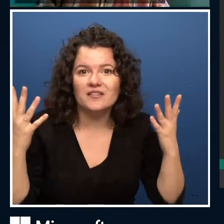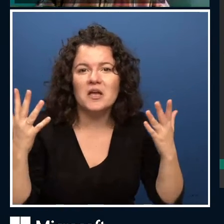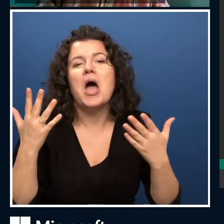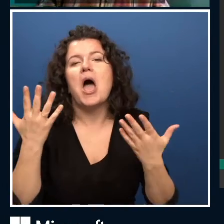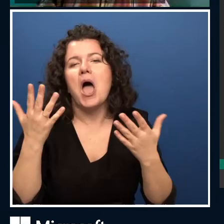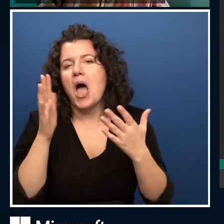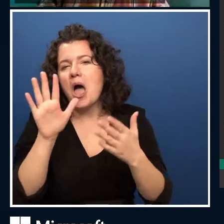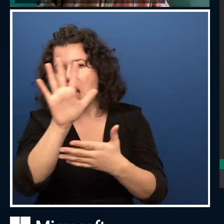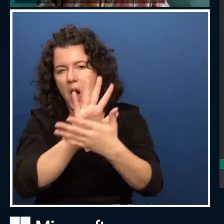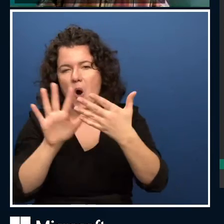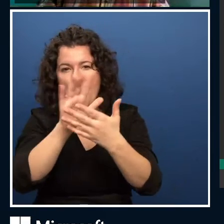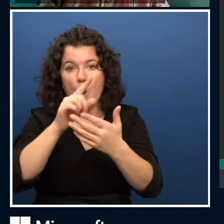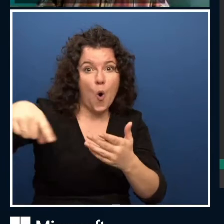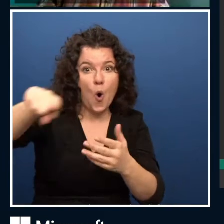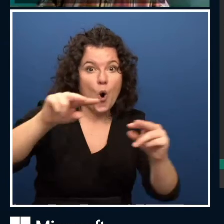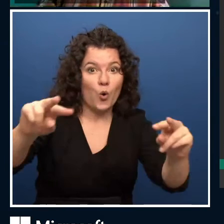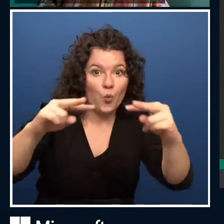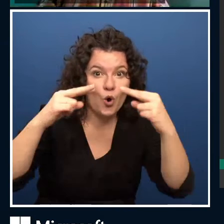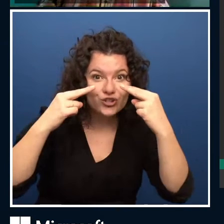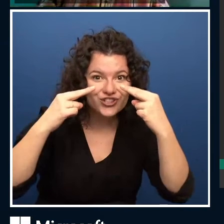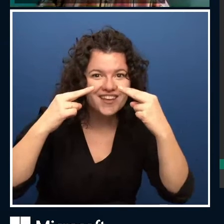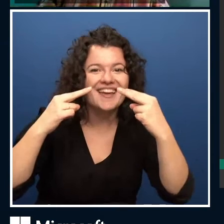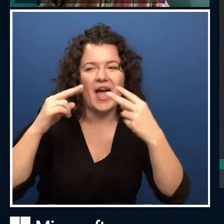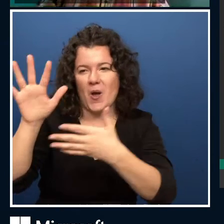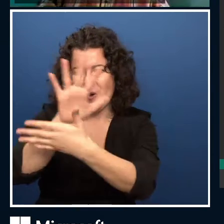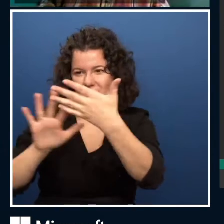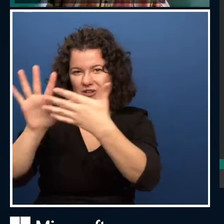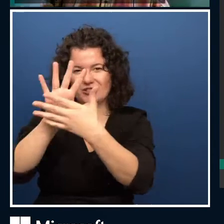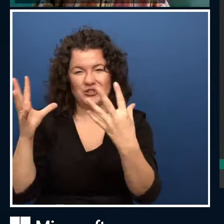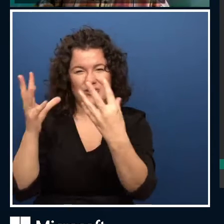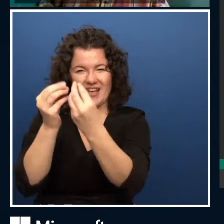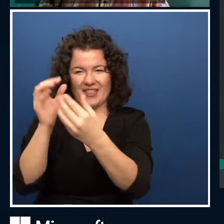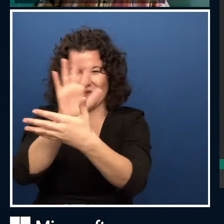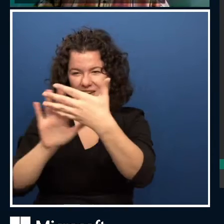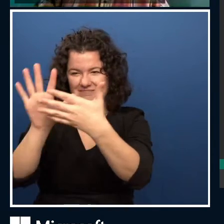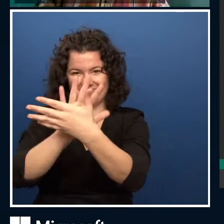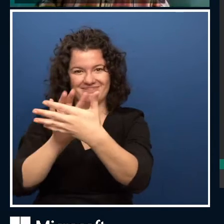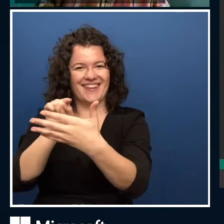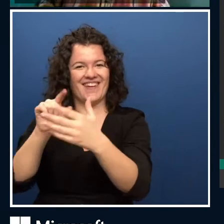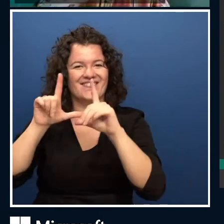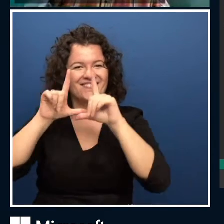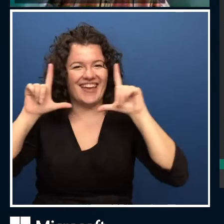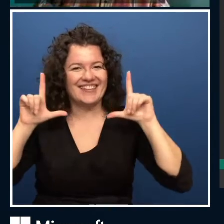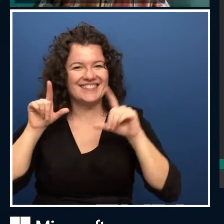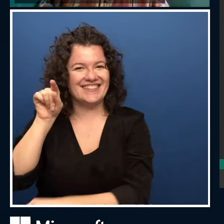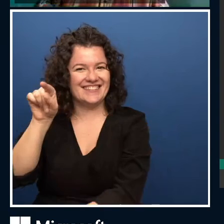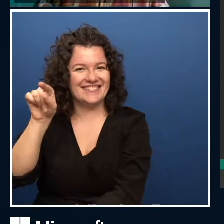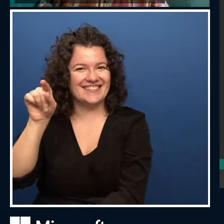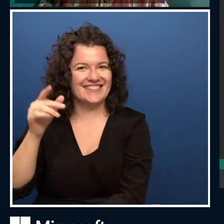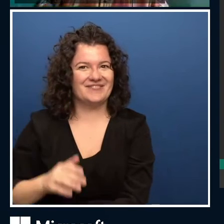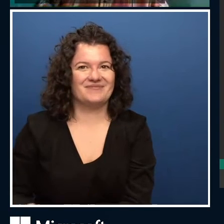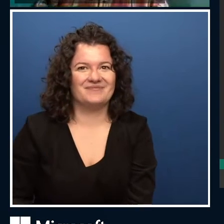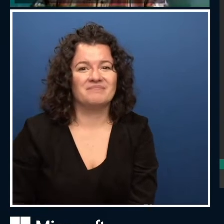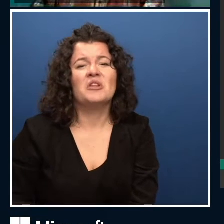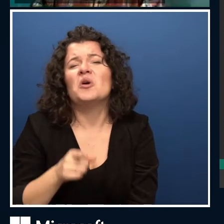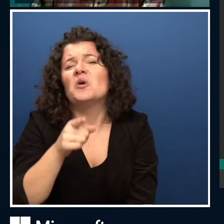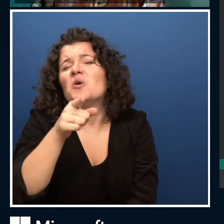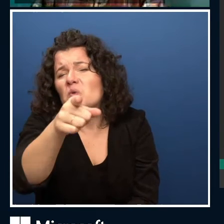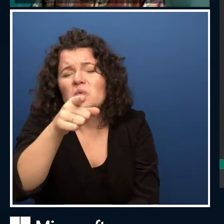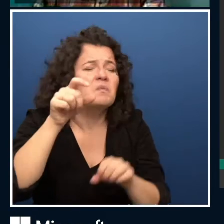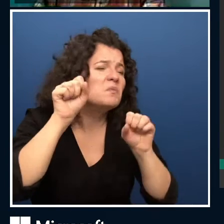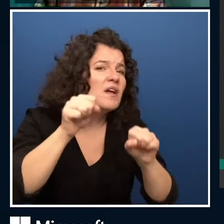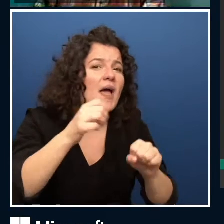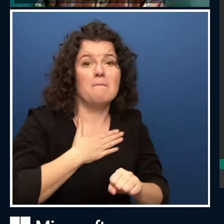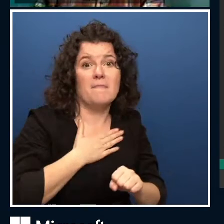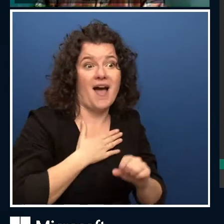save it later on. So I will not do it, but you can run this code. You can take your own pictures. You can mix together pictures of